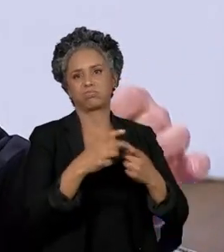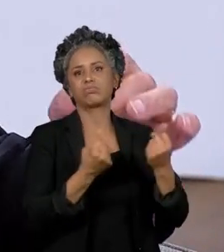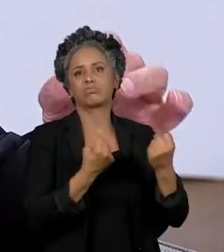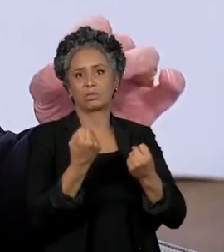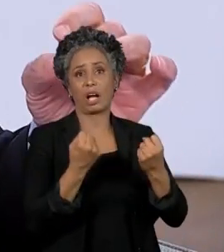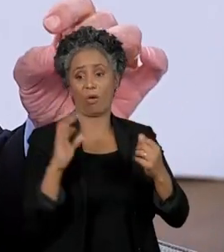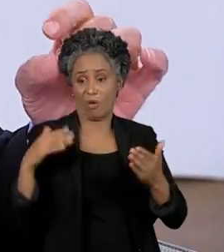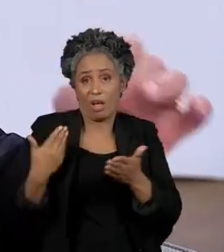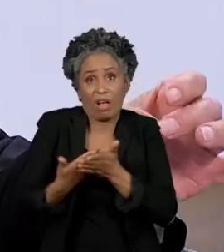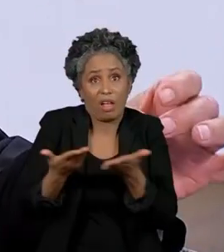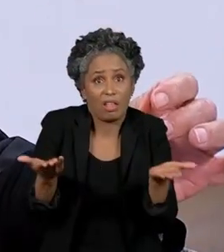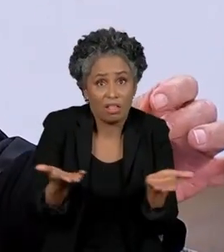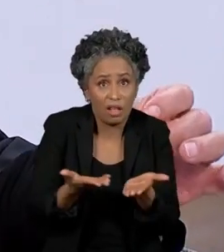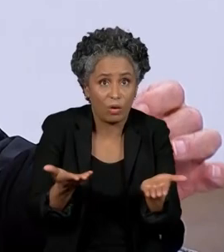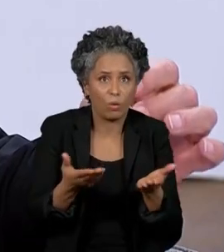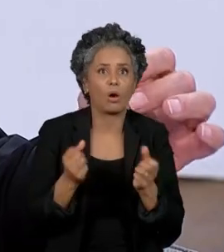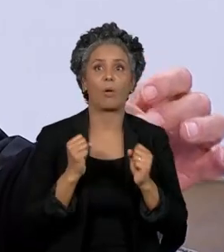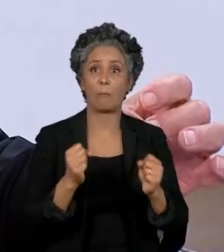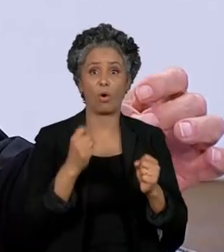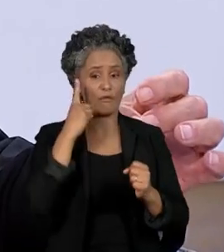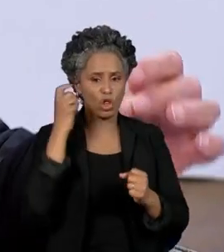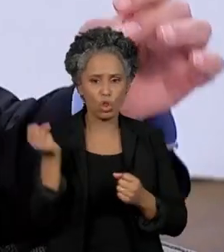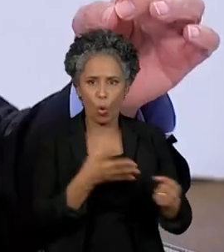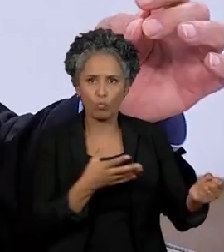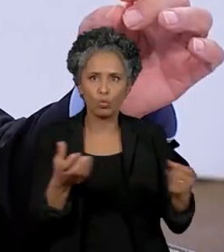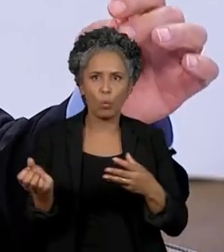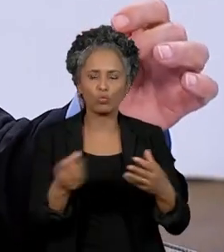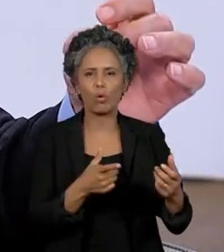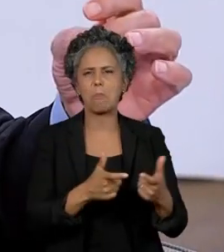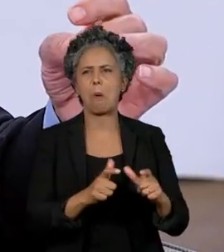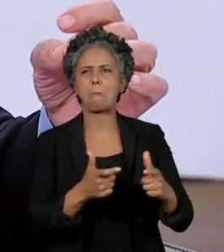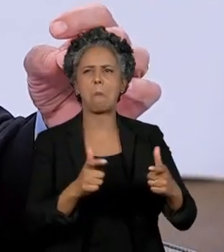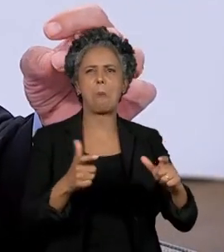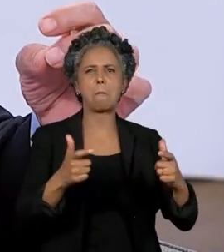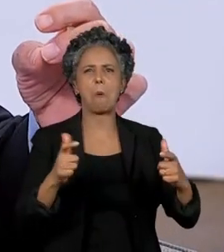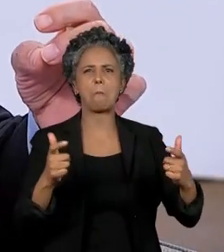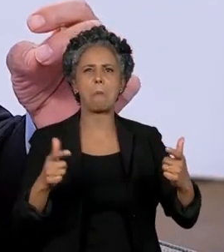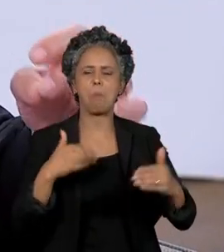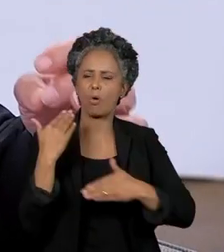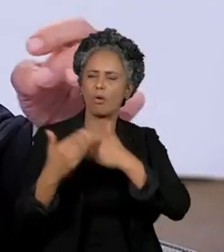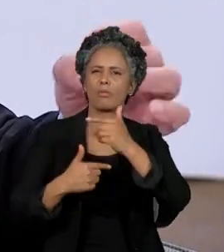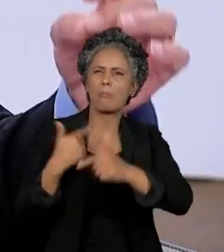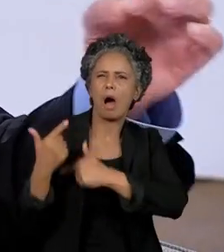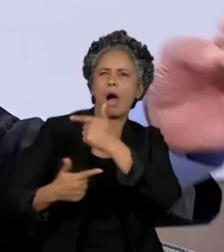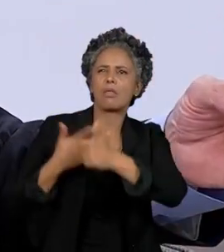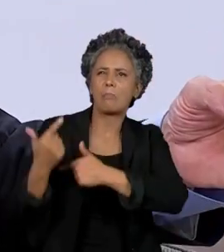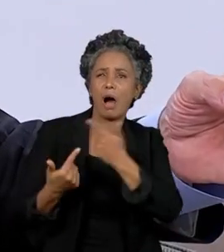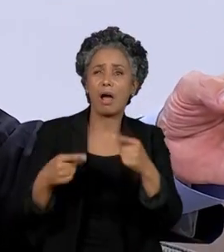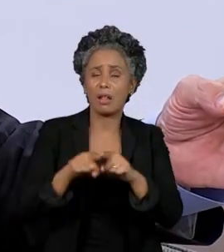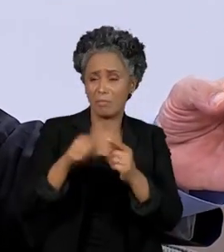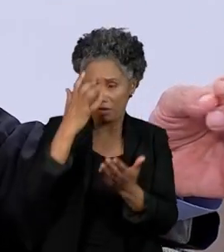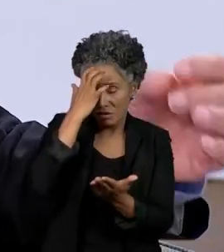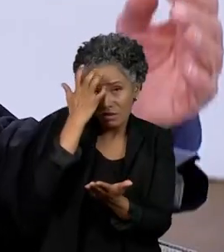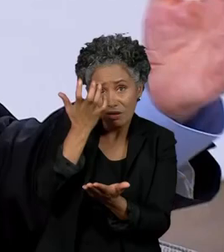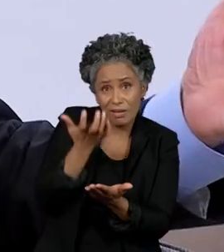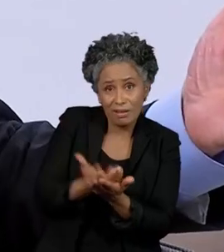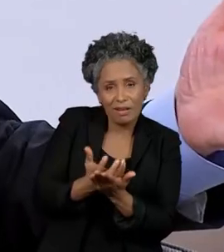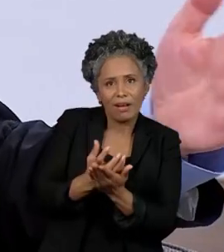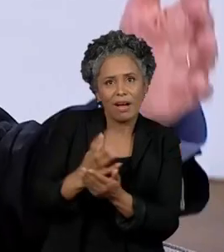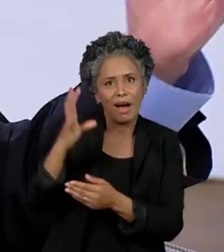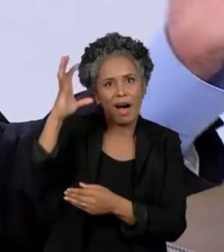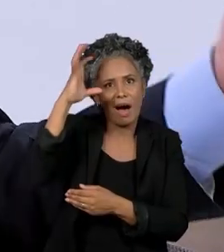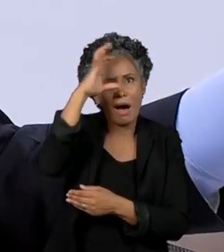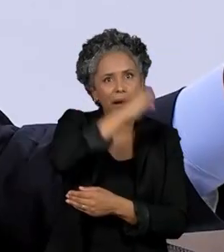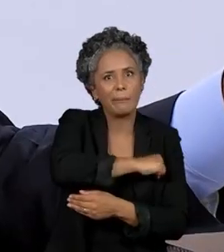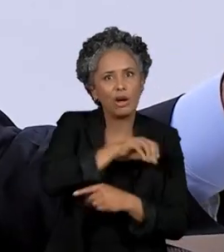are focused on doing routine jobs, and AI